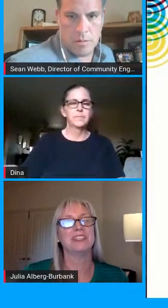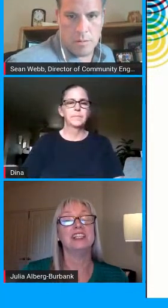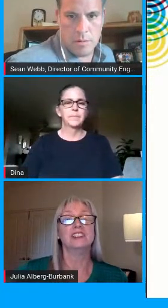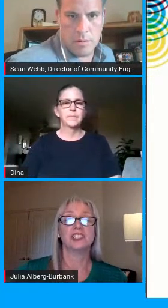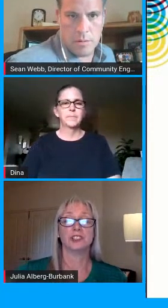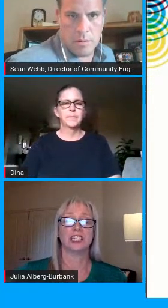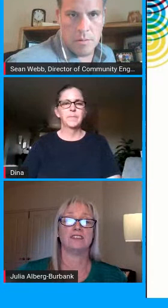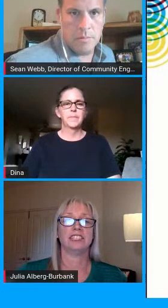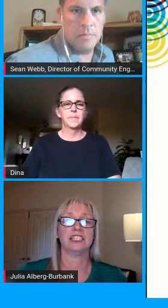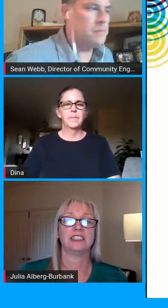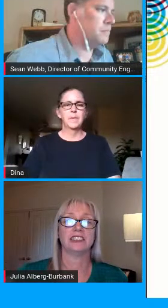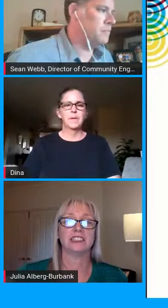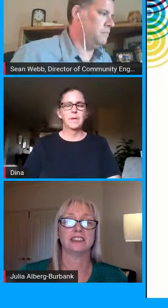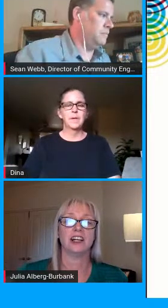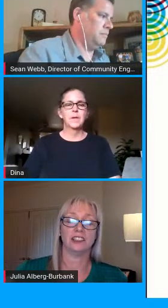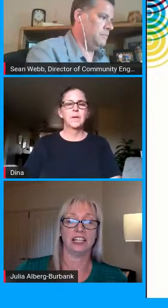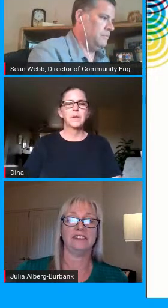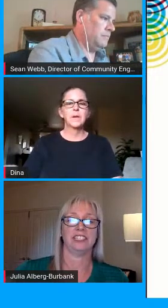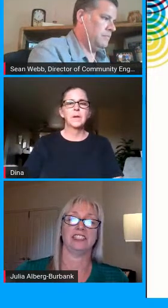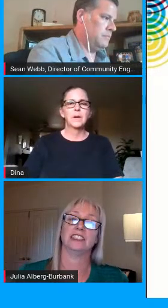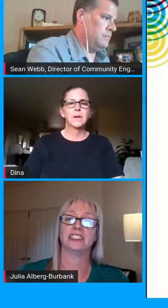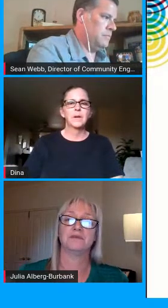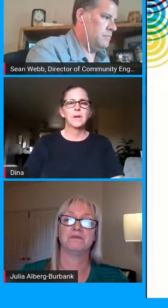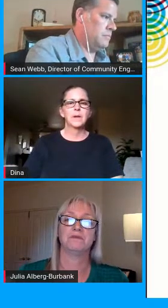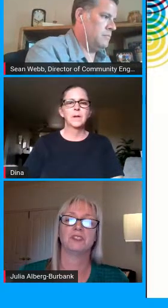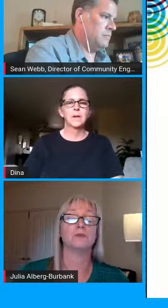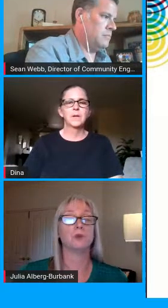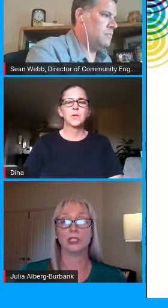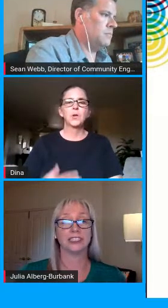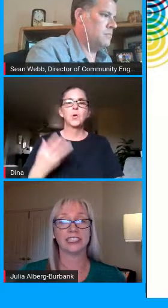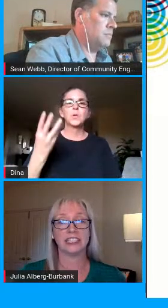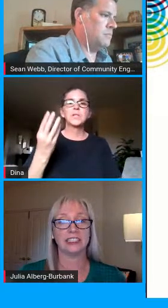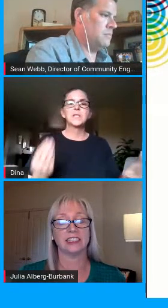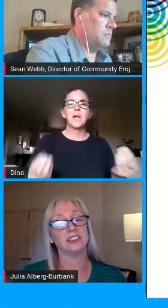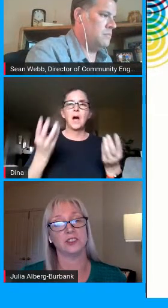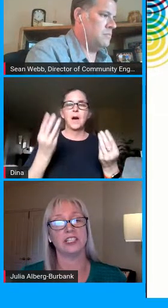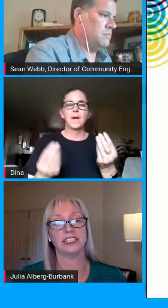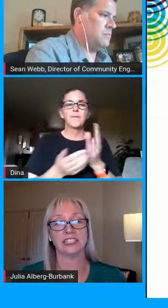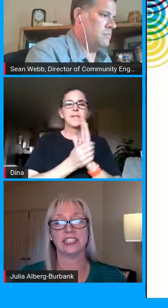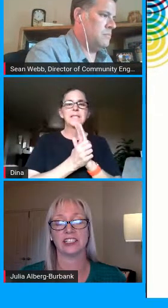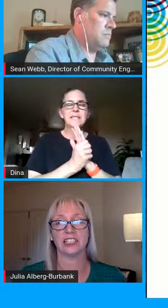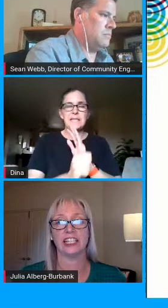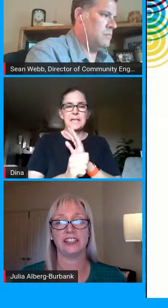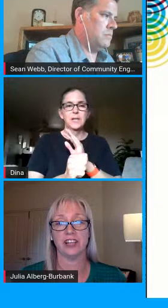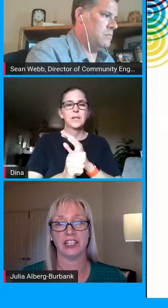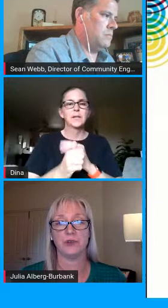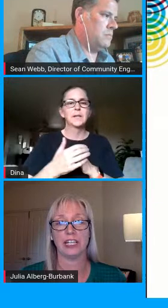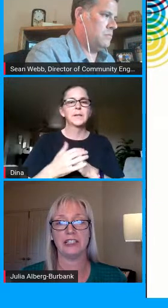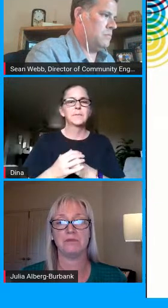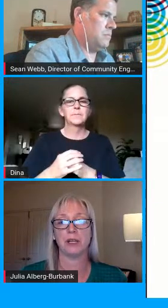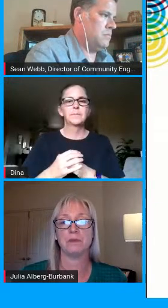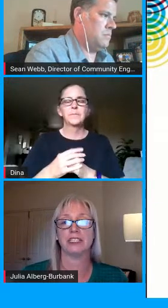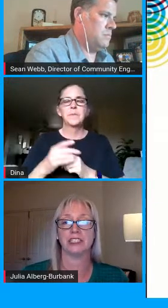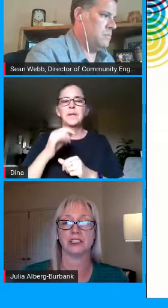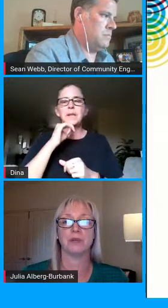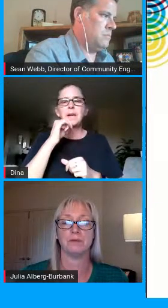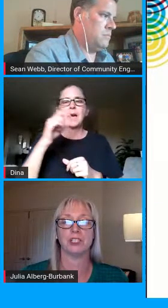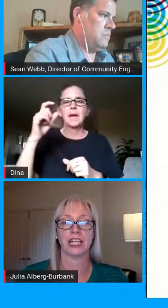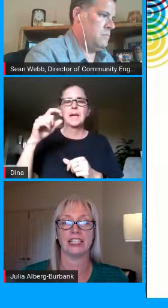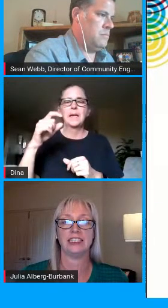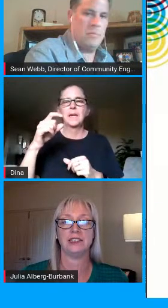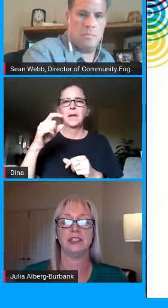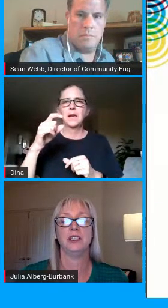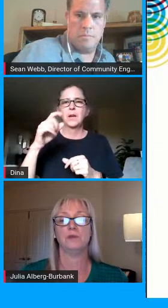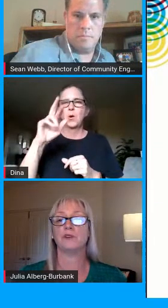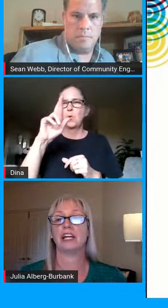you so soft skills are life skills they're important skills that don't necessarily get evaluated by pencil and